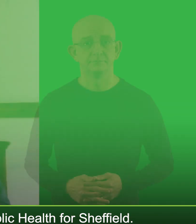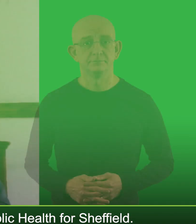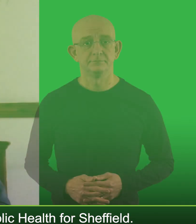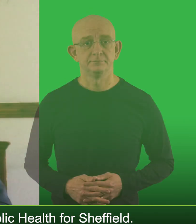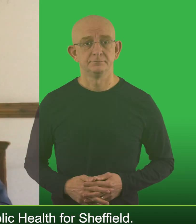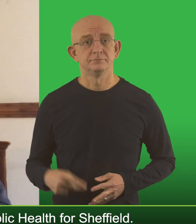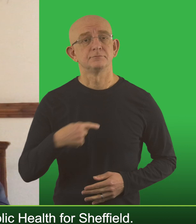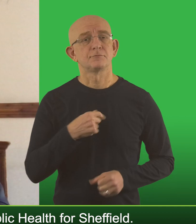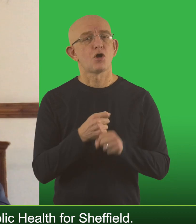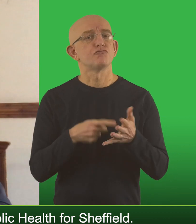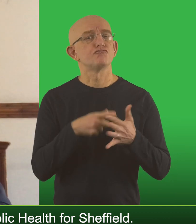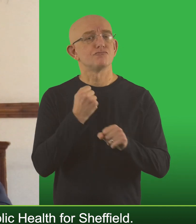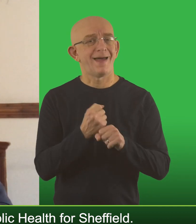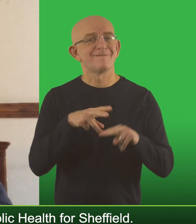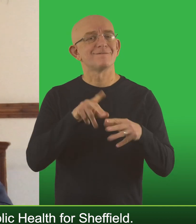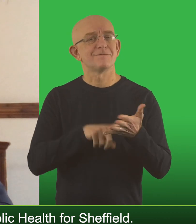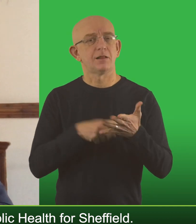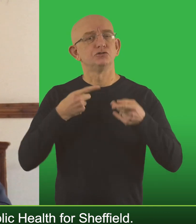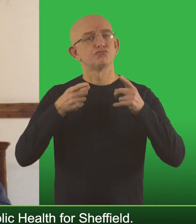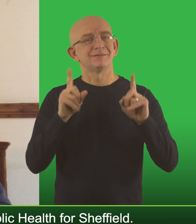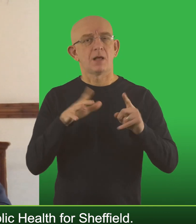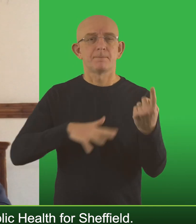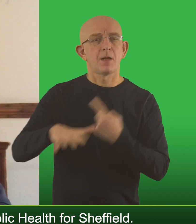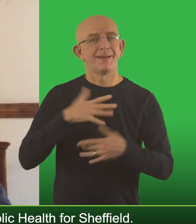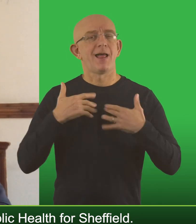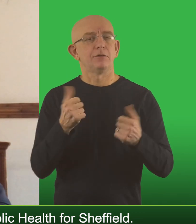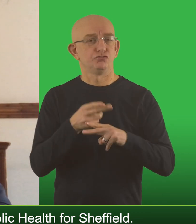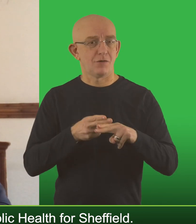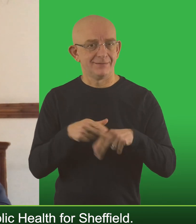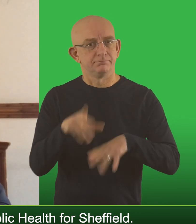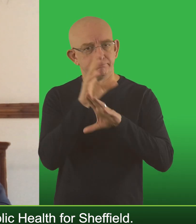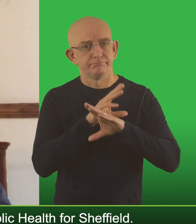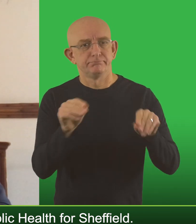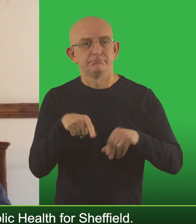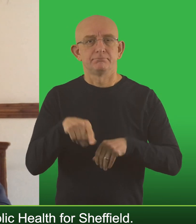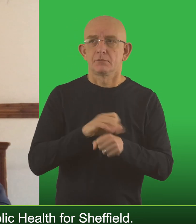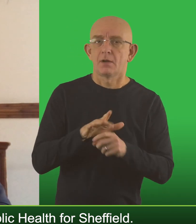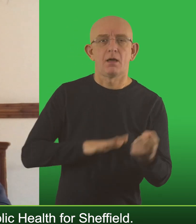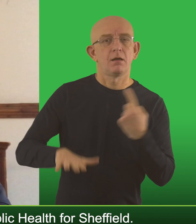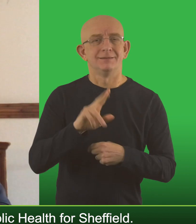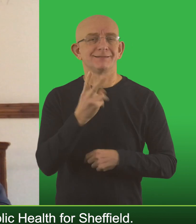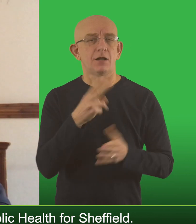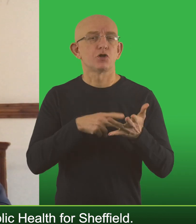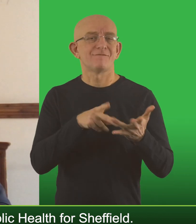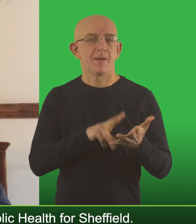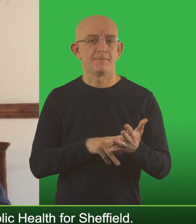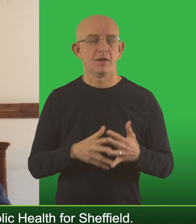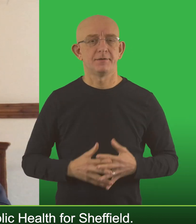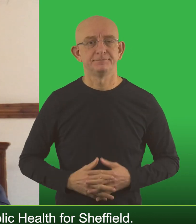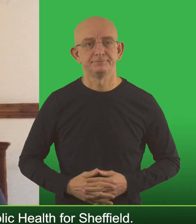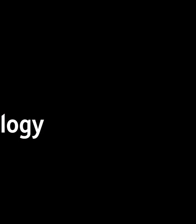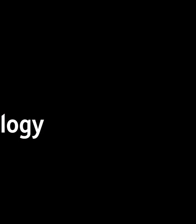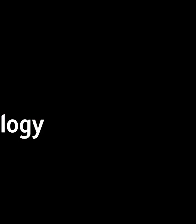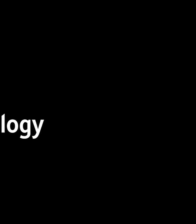Hi, I'm Greg Feld, Director of Public Health for Sheffield. This is a situation report and update for week commencing 2nd of the